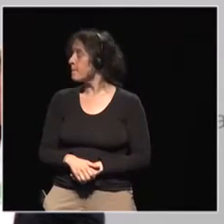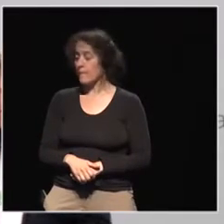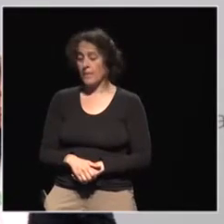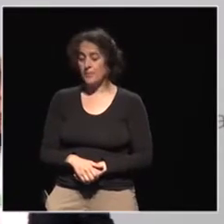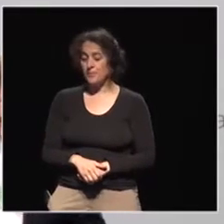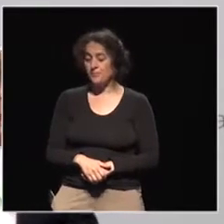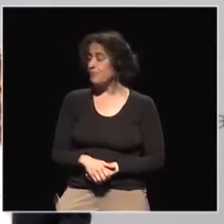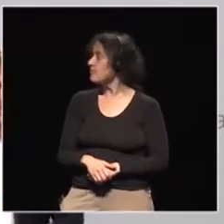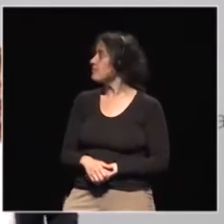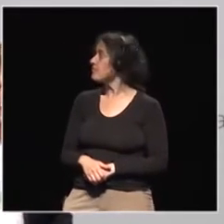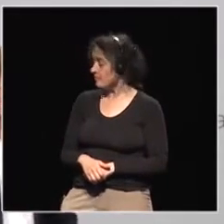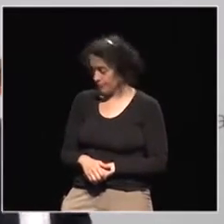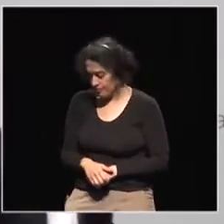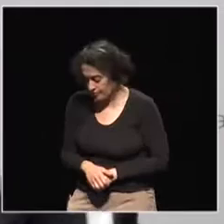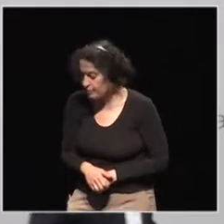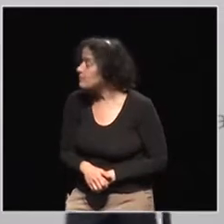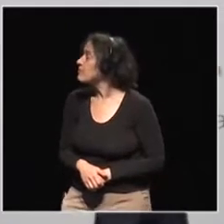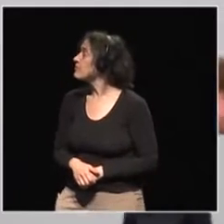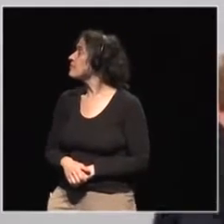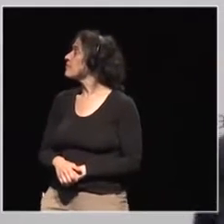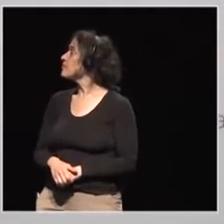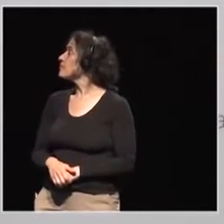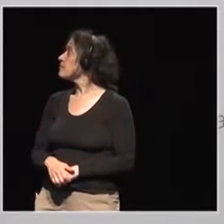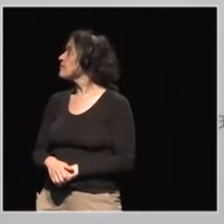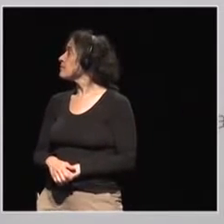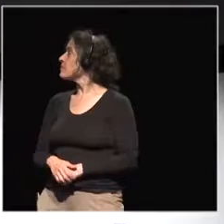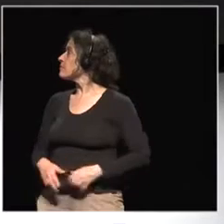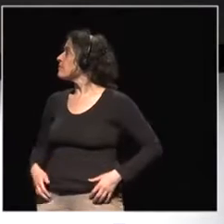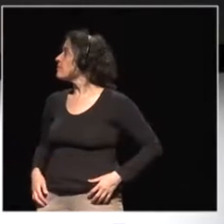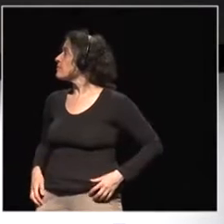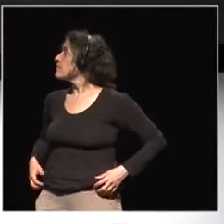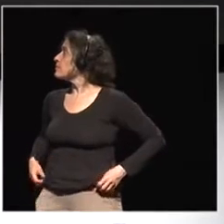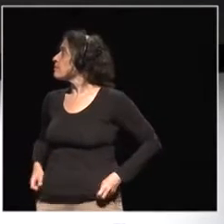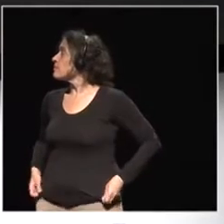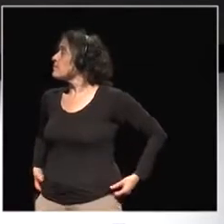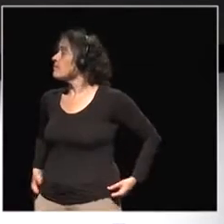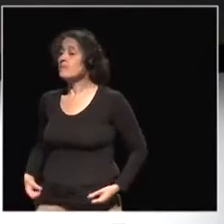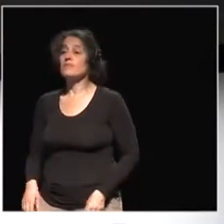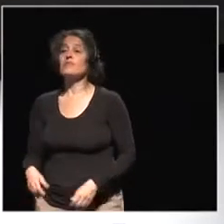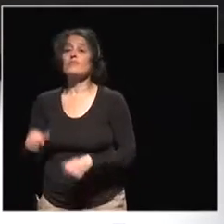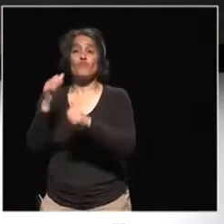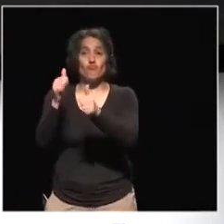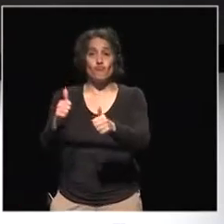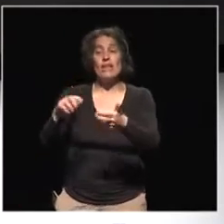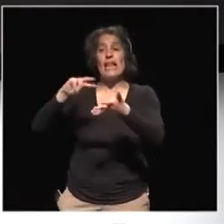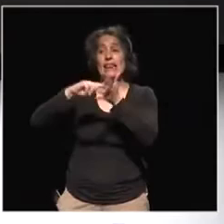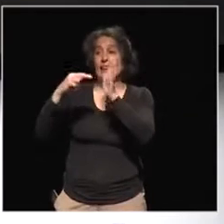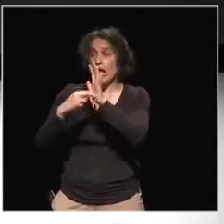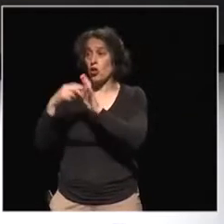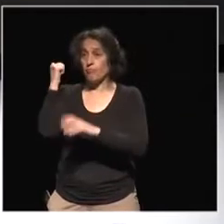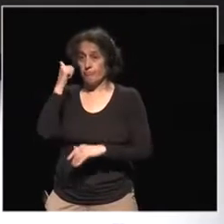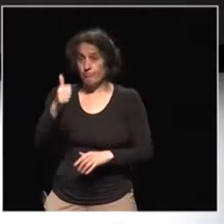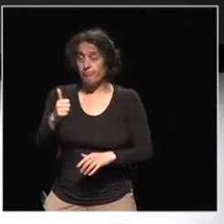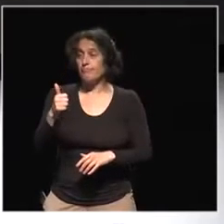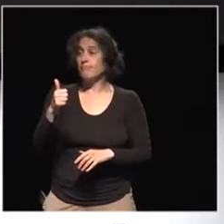Okay. Great. Thanks, Hélène. So I hope you are technically set, and you have an idea of the program. And there is a question outside the